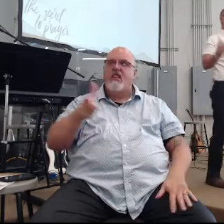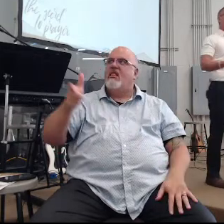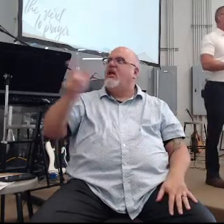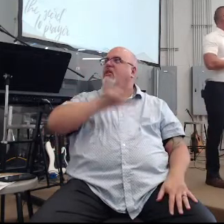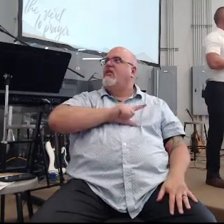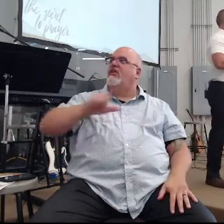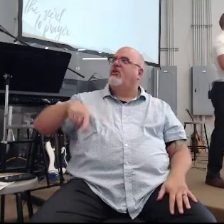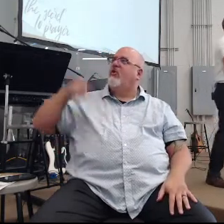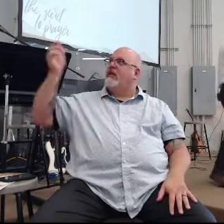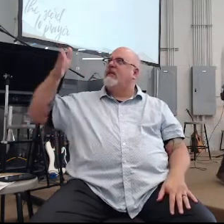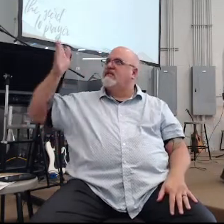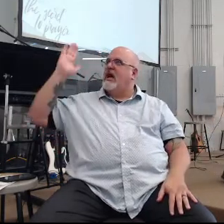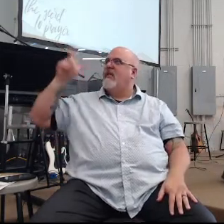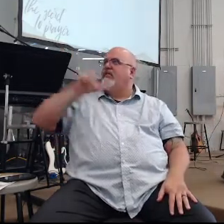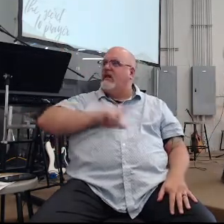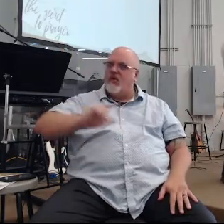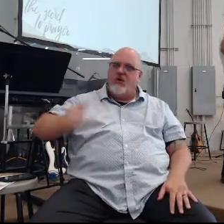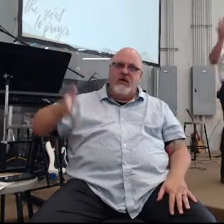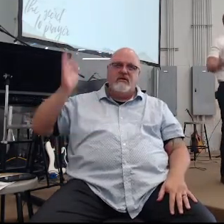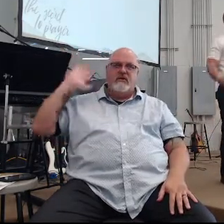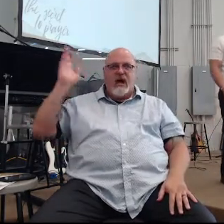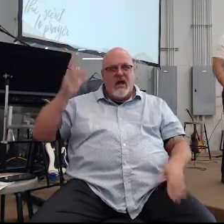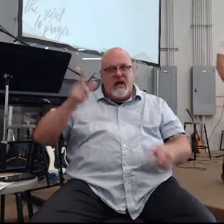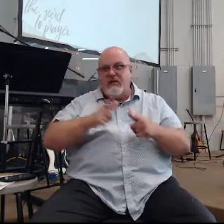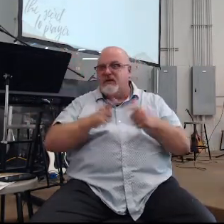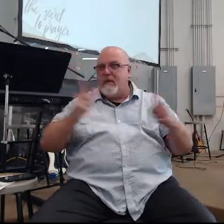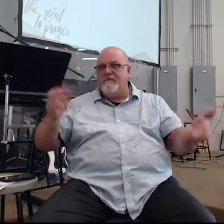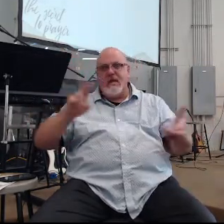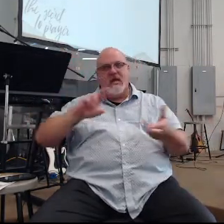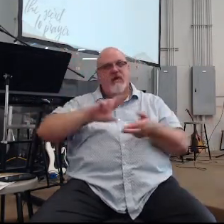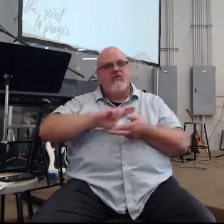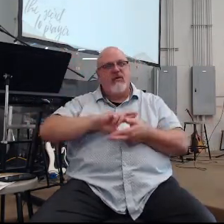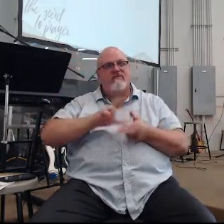the Lord he is God and there was great national revival